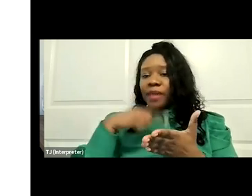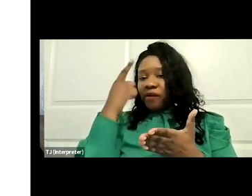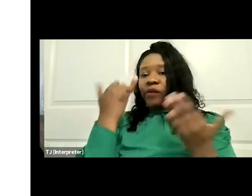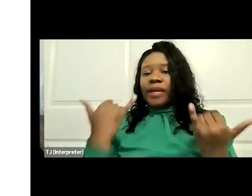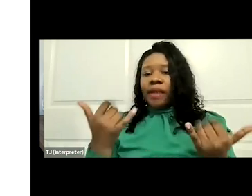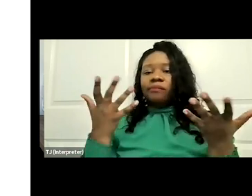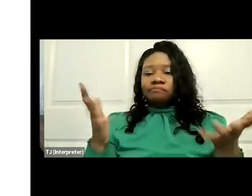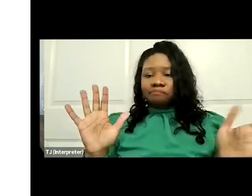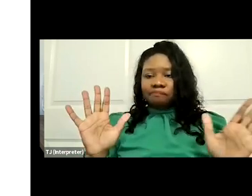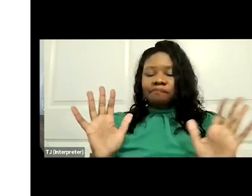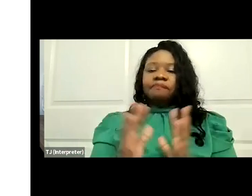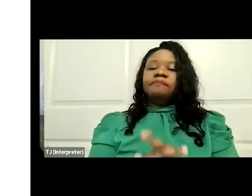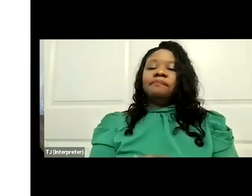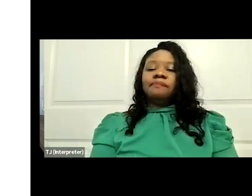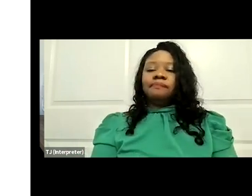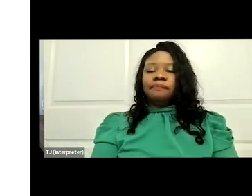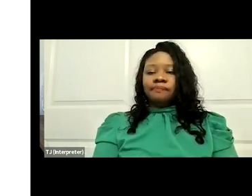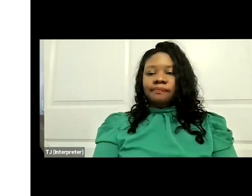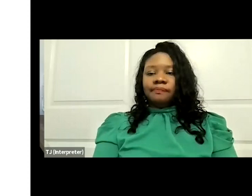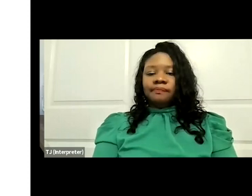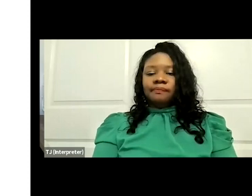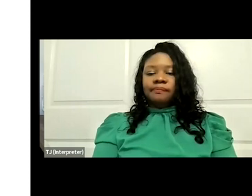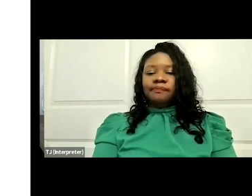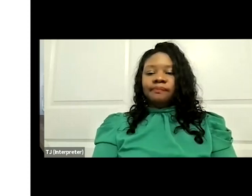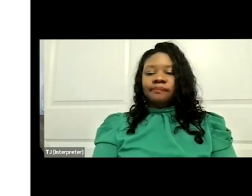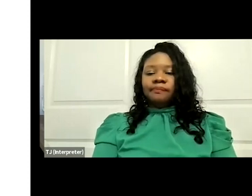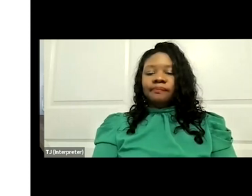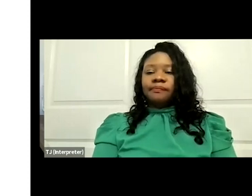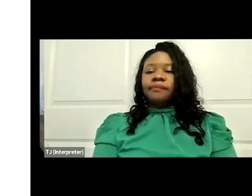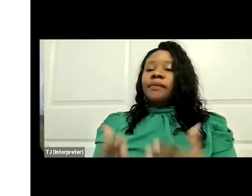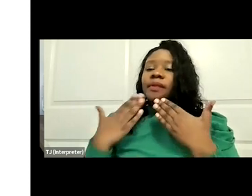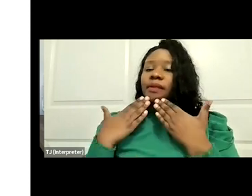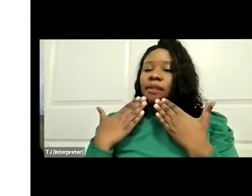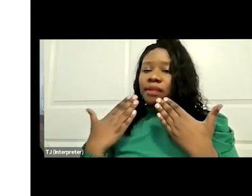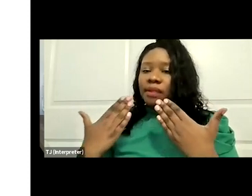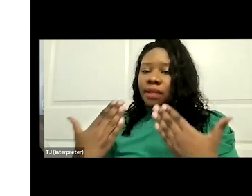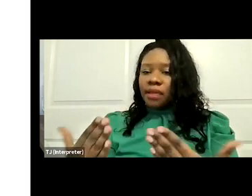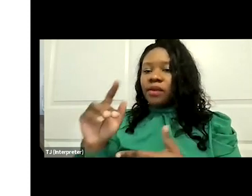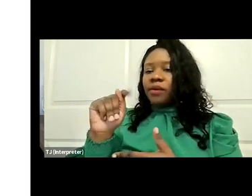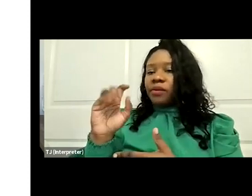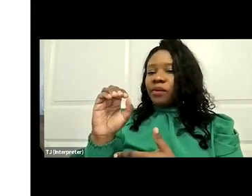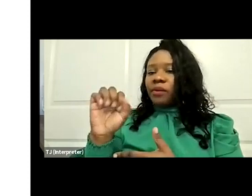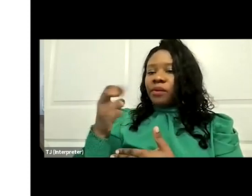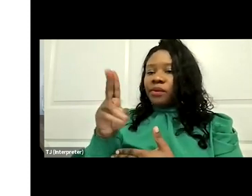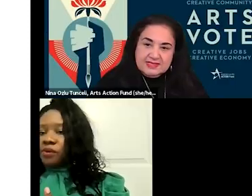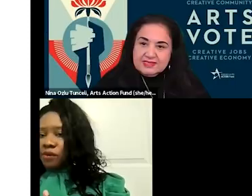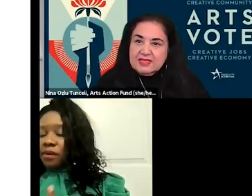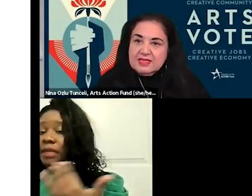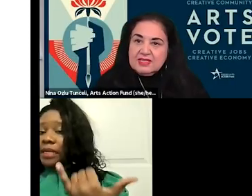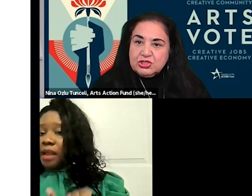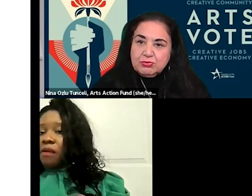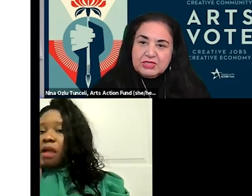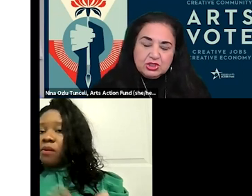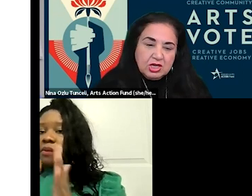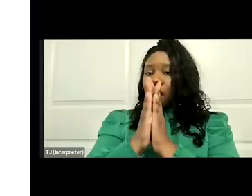slide, Thank you, Tushar. I'm going to now ask